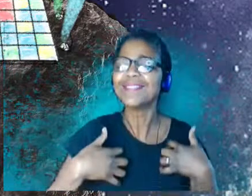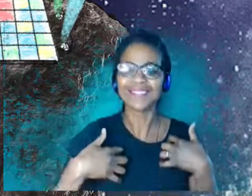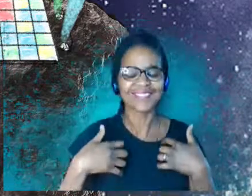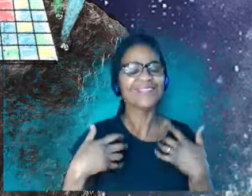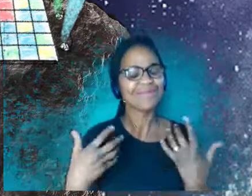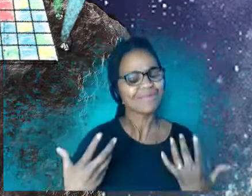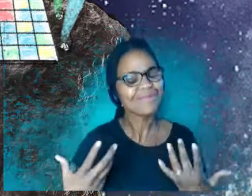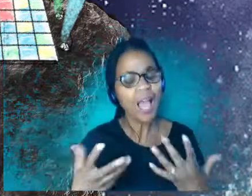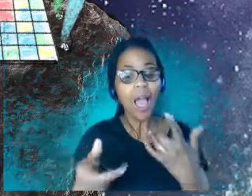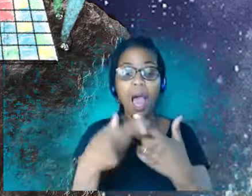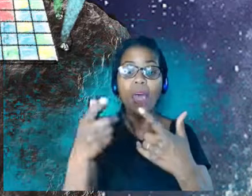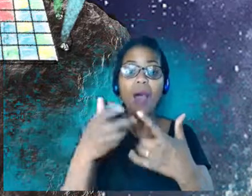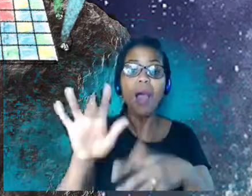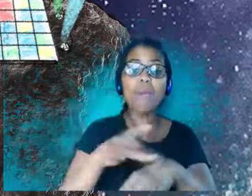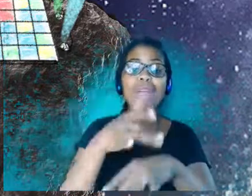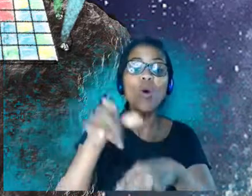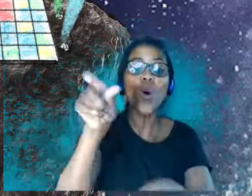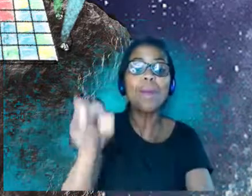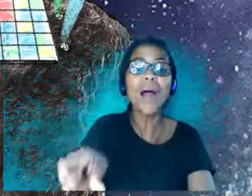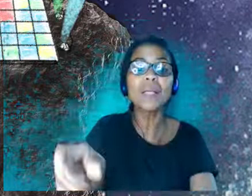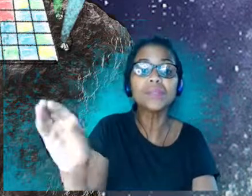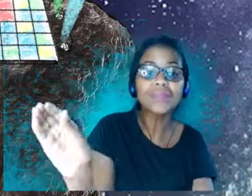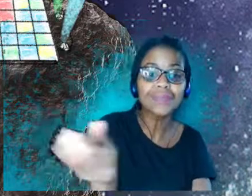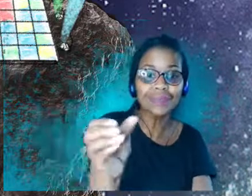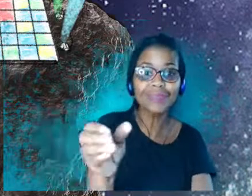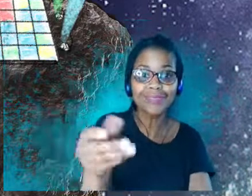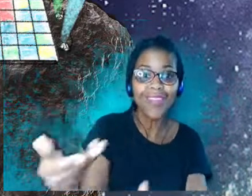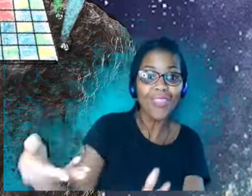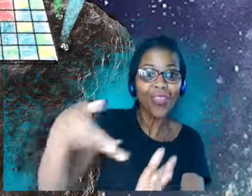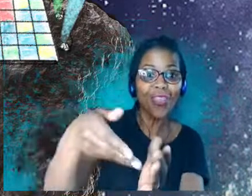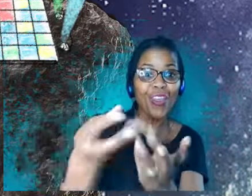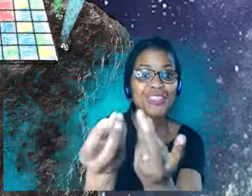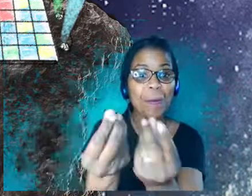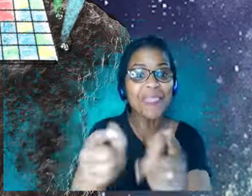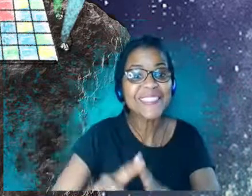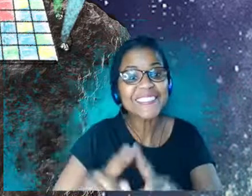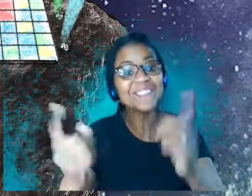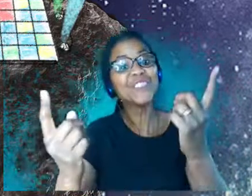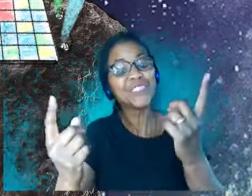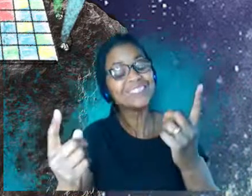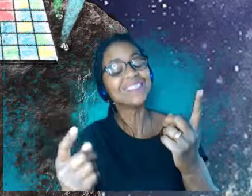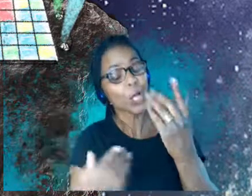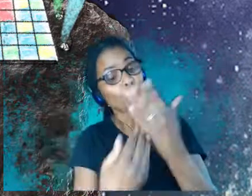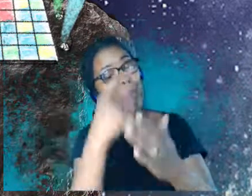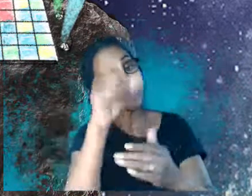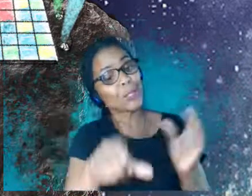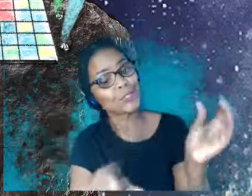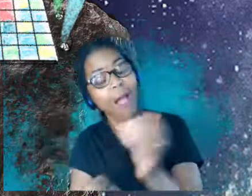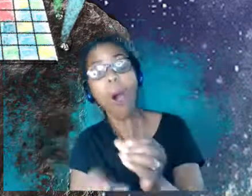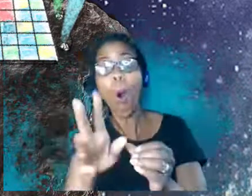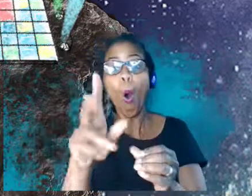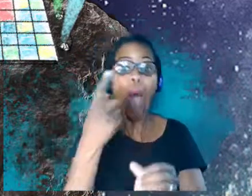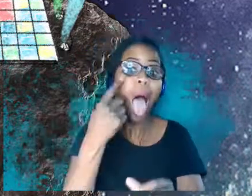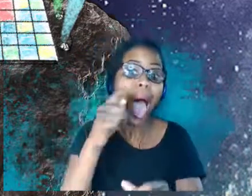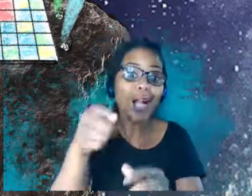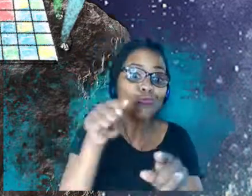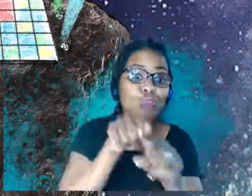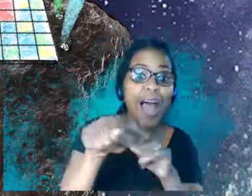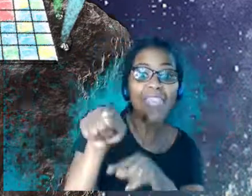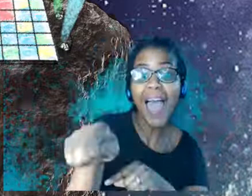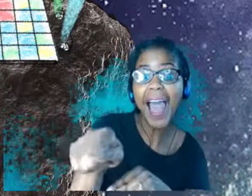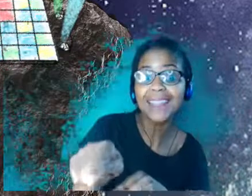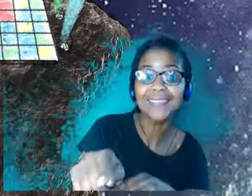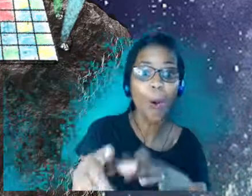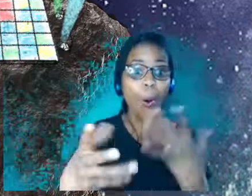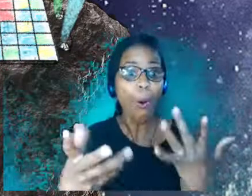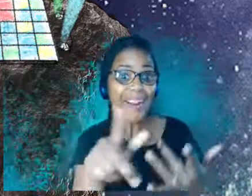performers and so on. And it seemed like every time a new person came into the world, they were like, what about this? And what about this? Oh, we will be able to